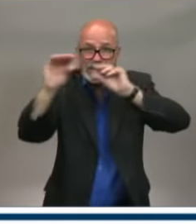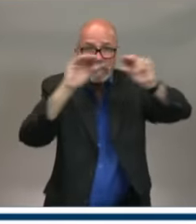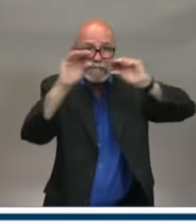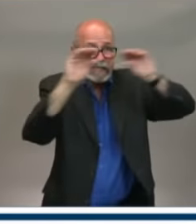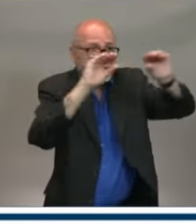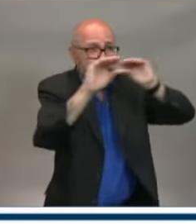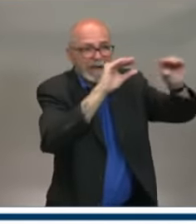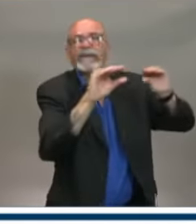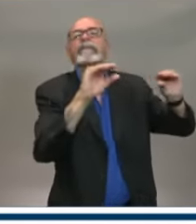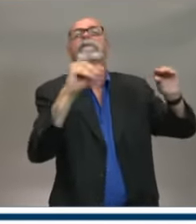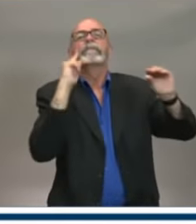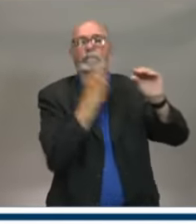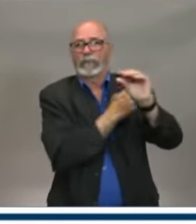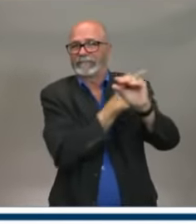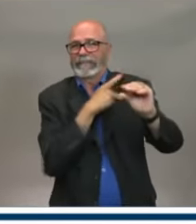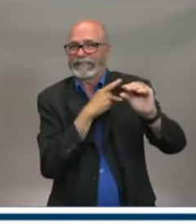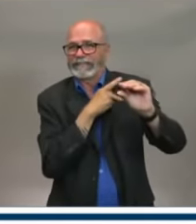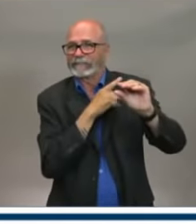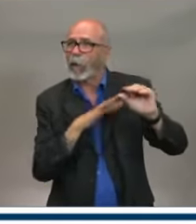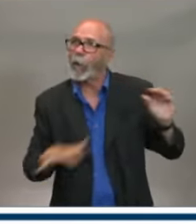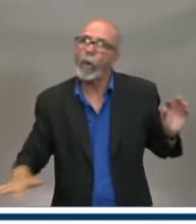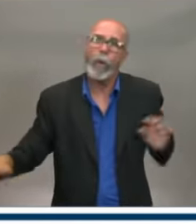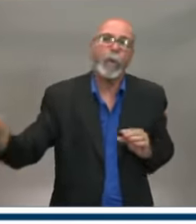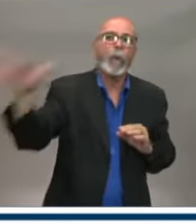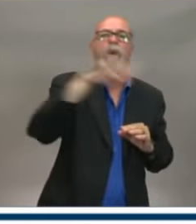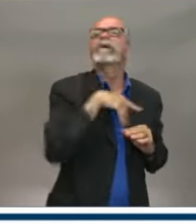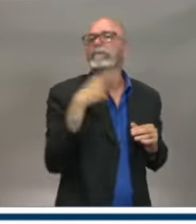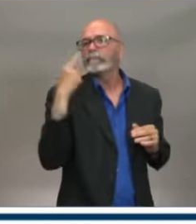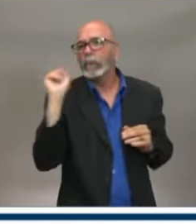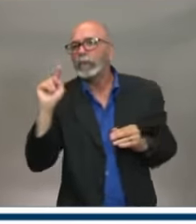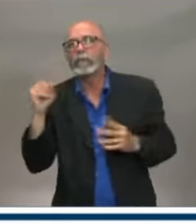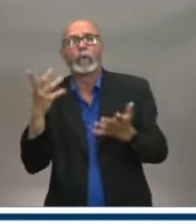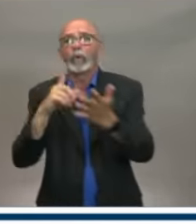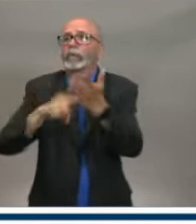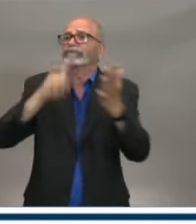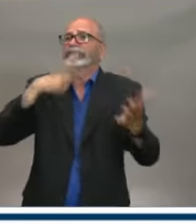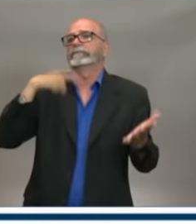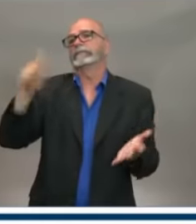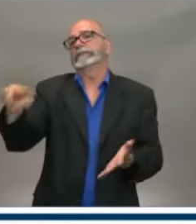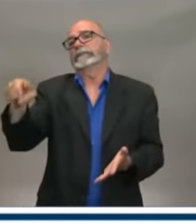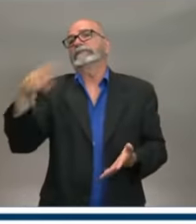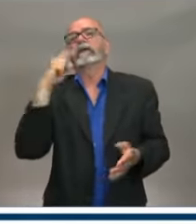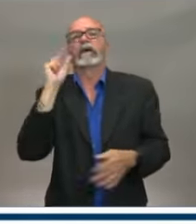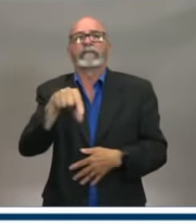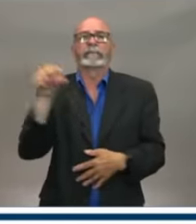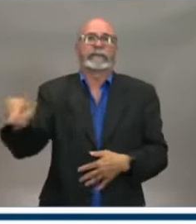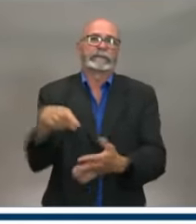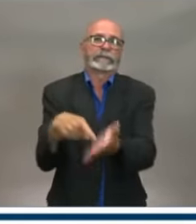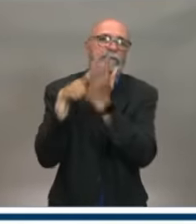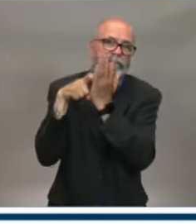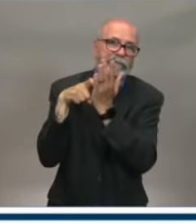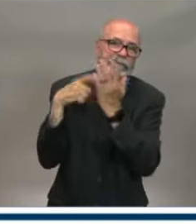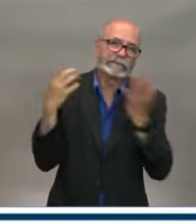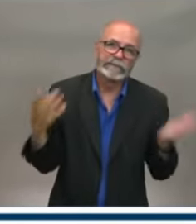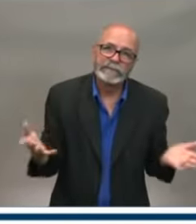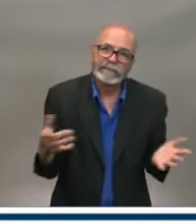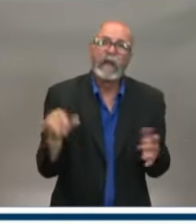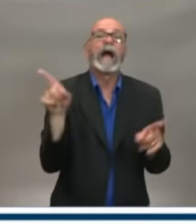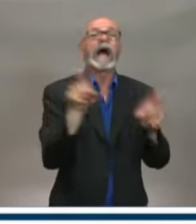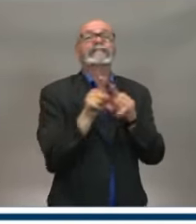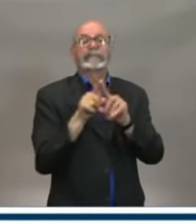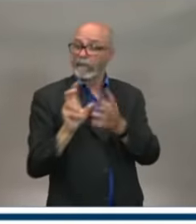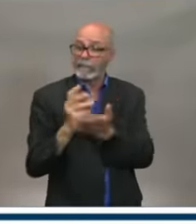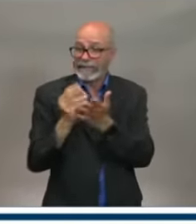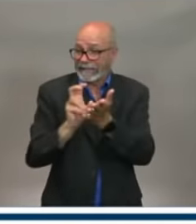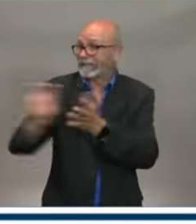province for infrastructure that government needs. At the same time, making investments in infrastructure that will